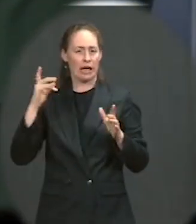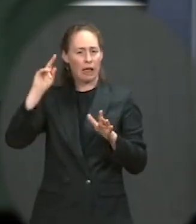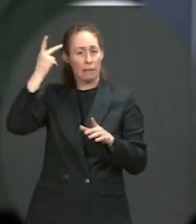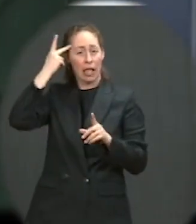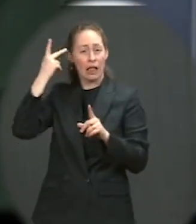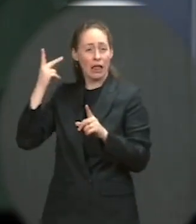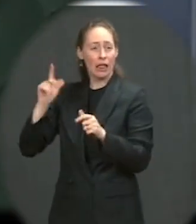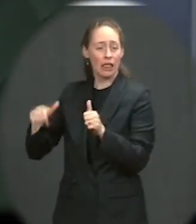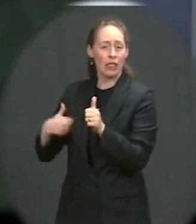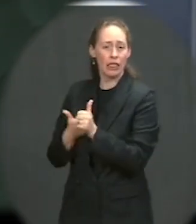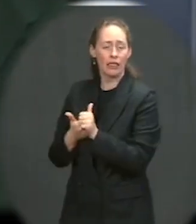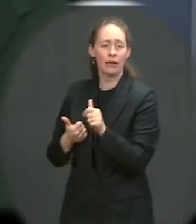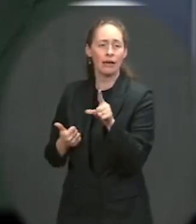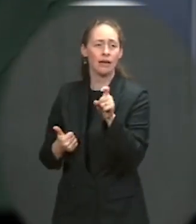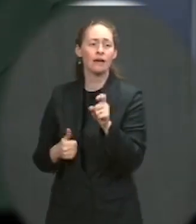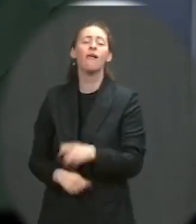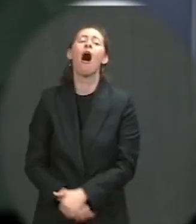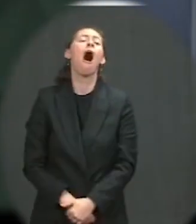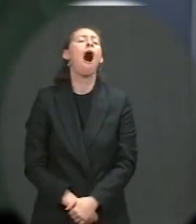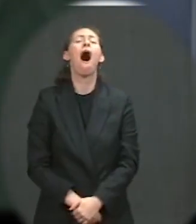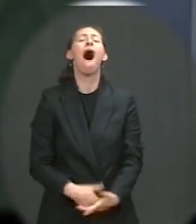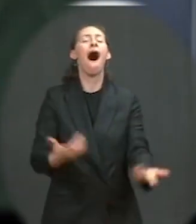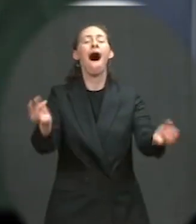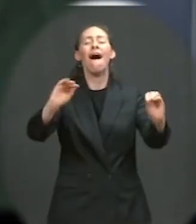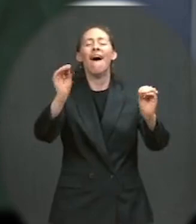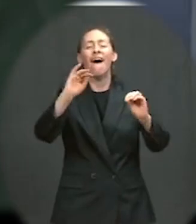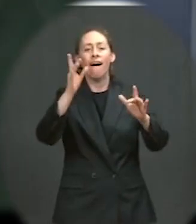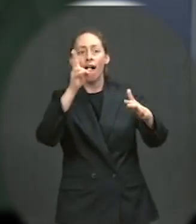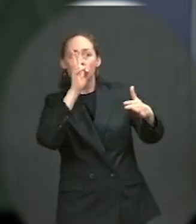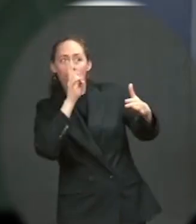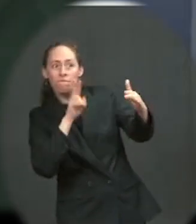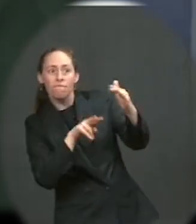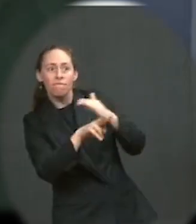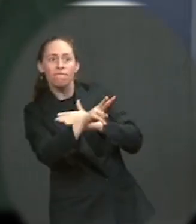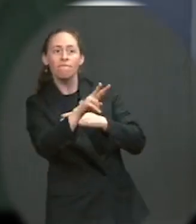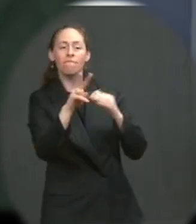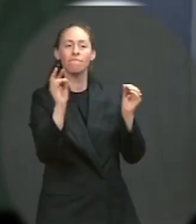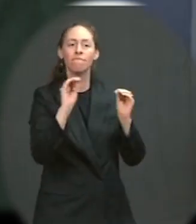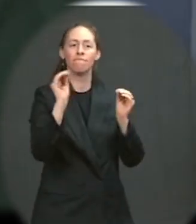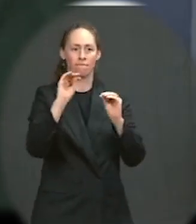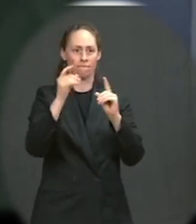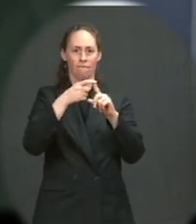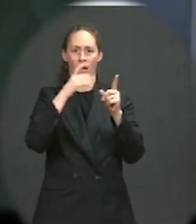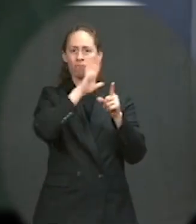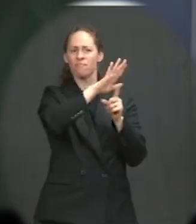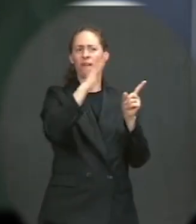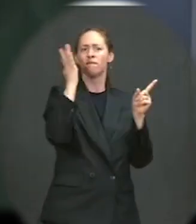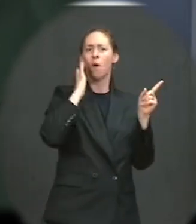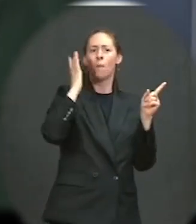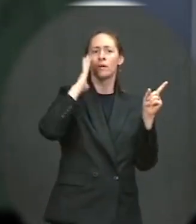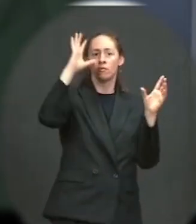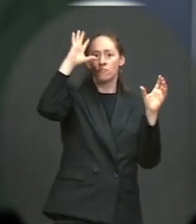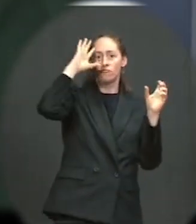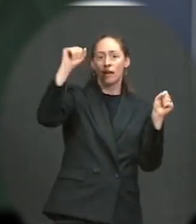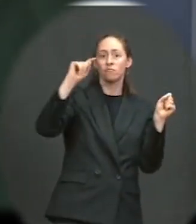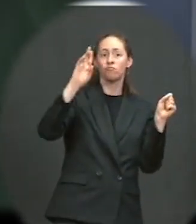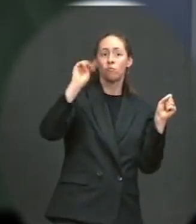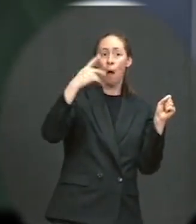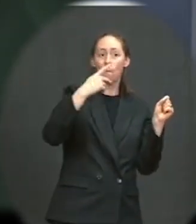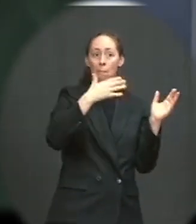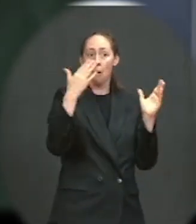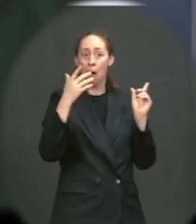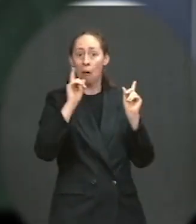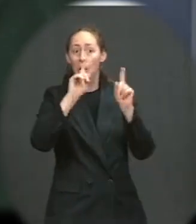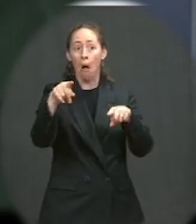that we have no way to predict what former President Trump will say when he goes to the border. We can only guess.